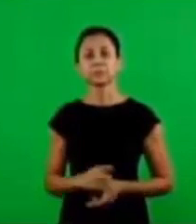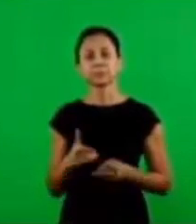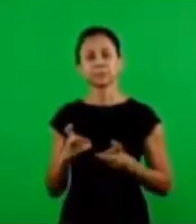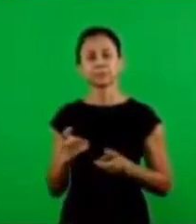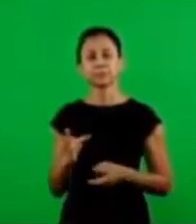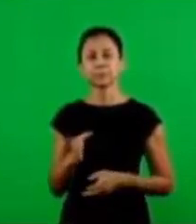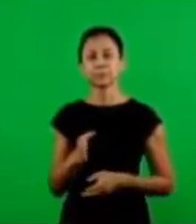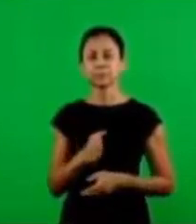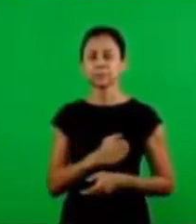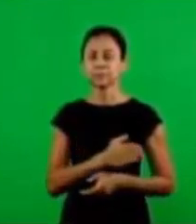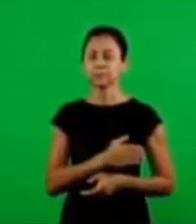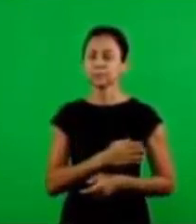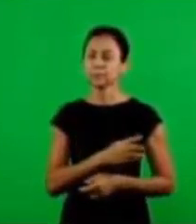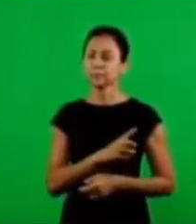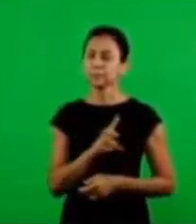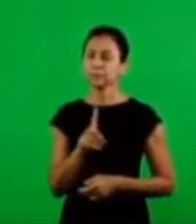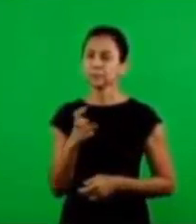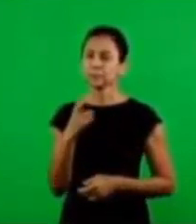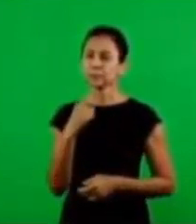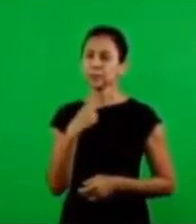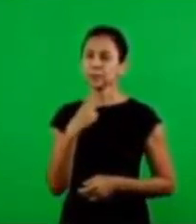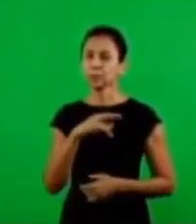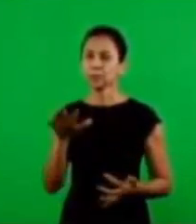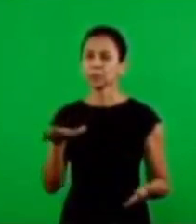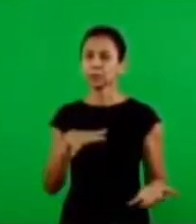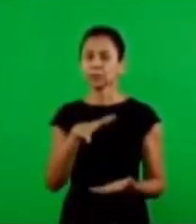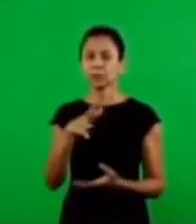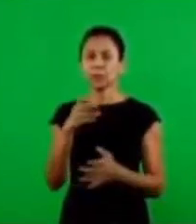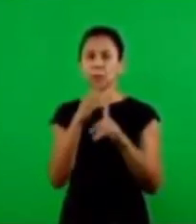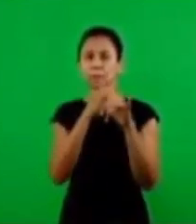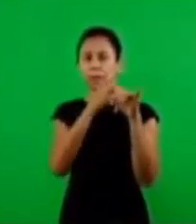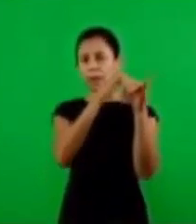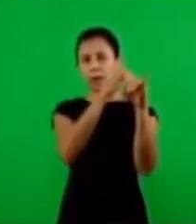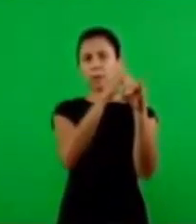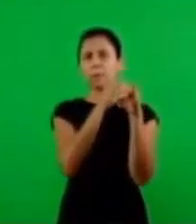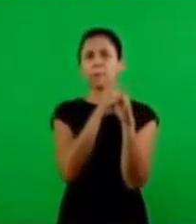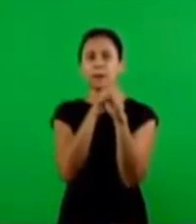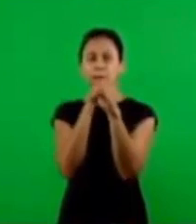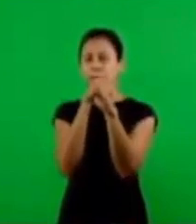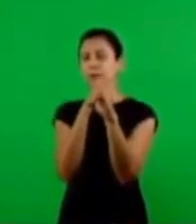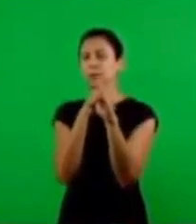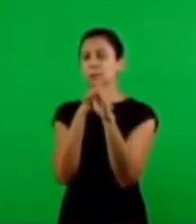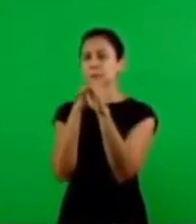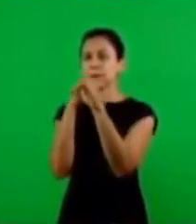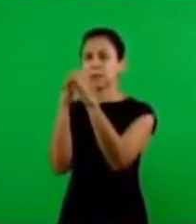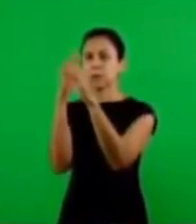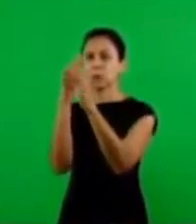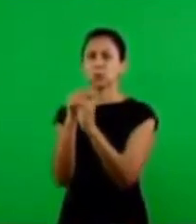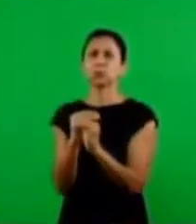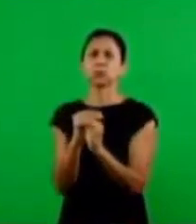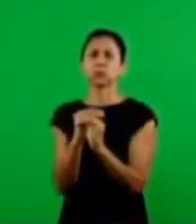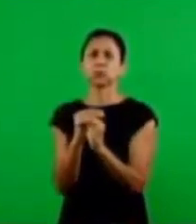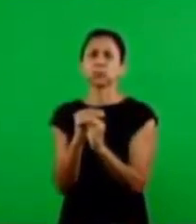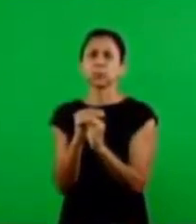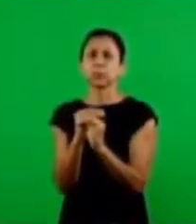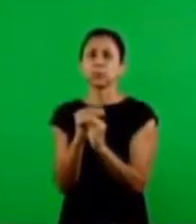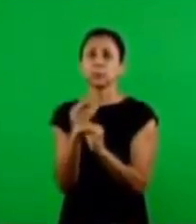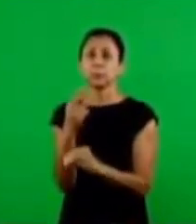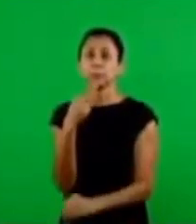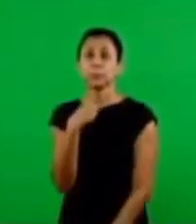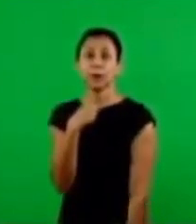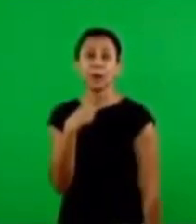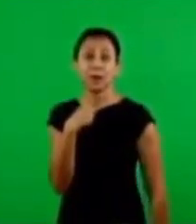as this observation has been made do not turn off satellite sister came to us why do they